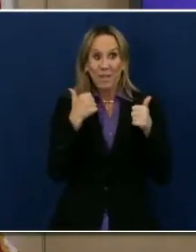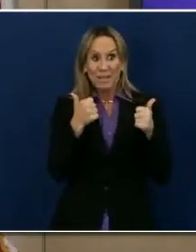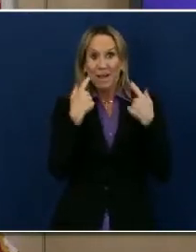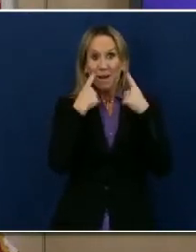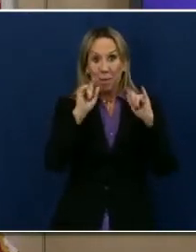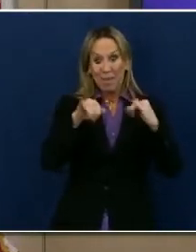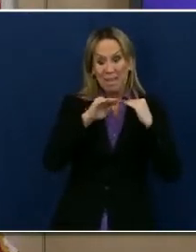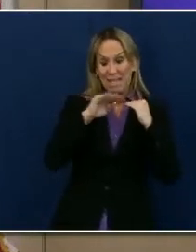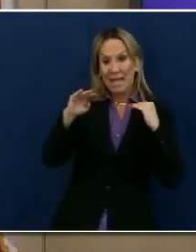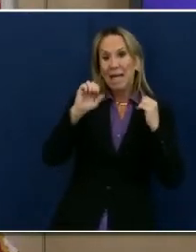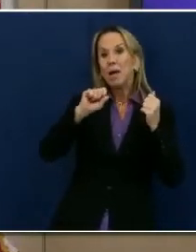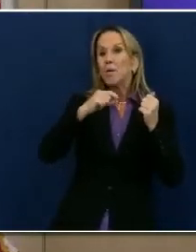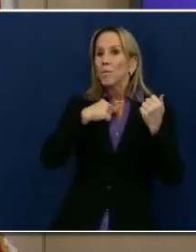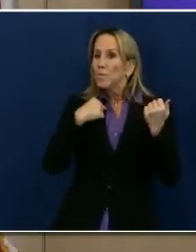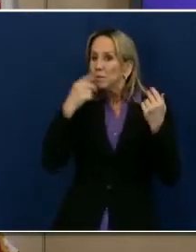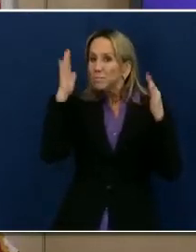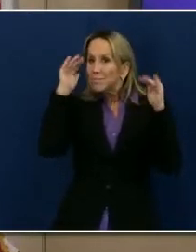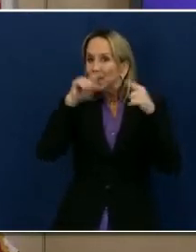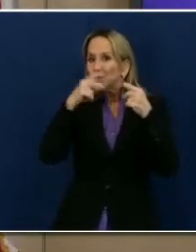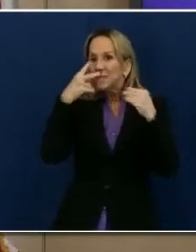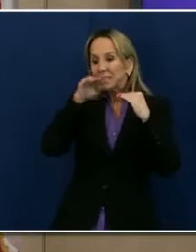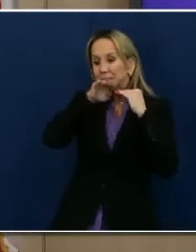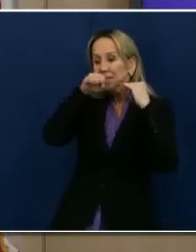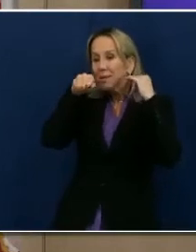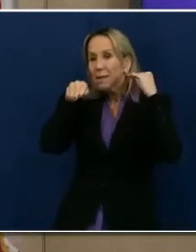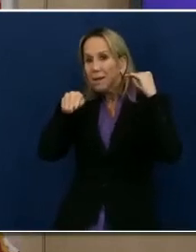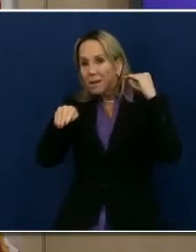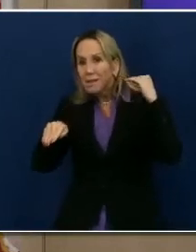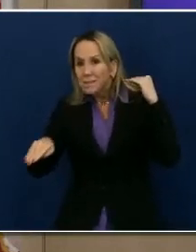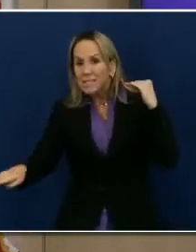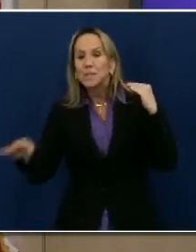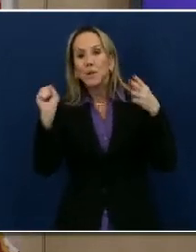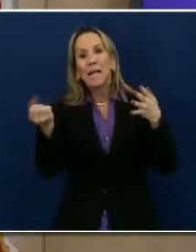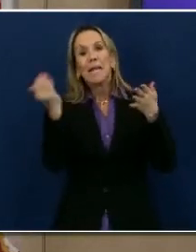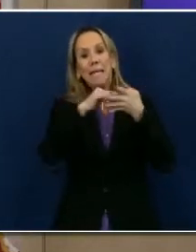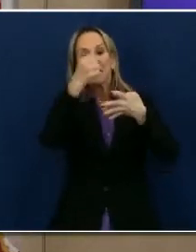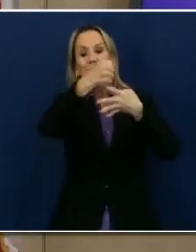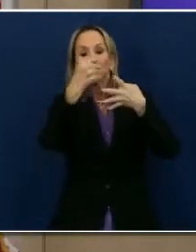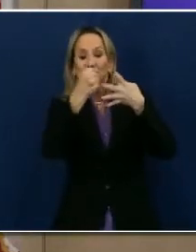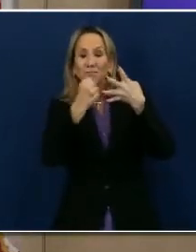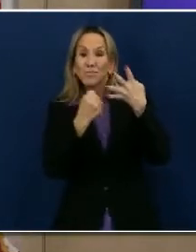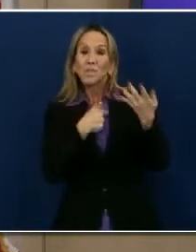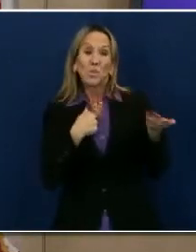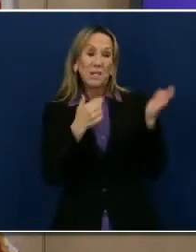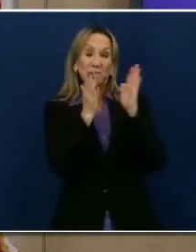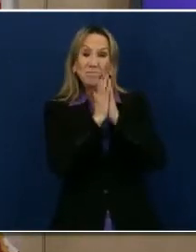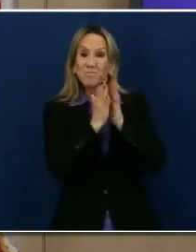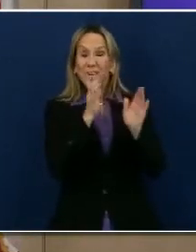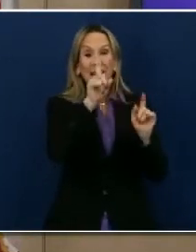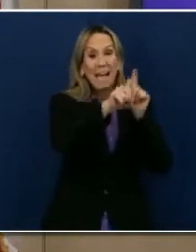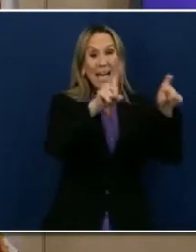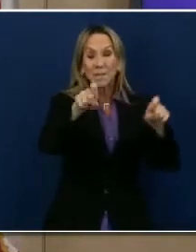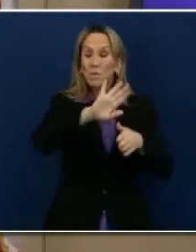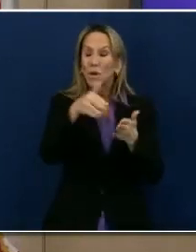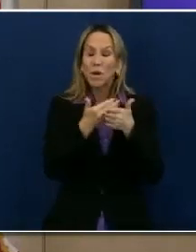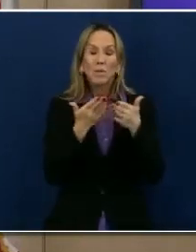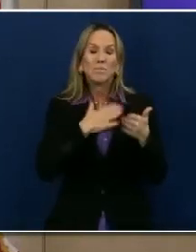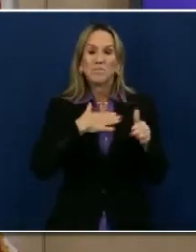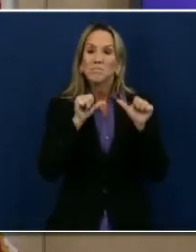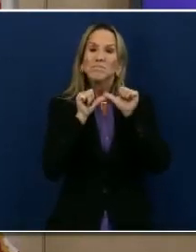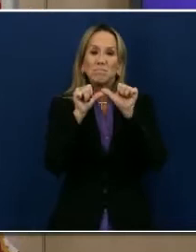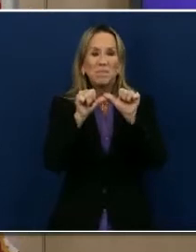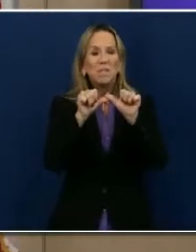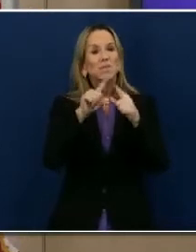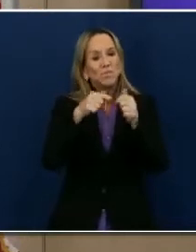order to advance back in the tiered structure. And so we ask for everyone's vigilance. We ask for everyone's continued effort. And just know the